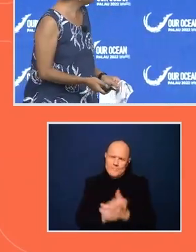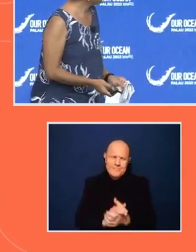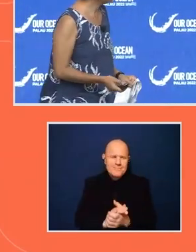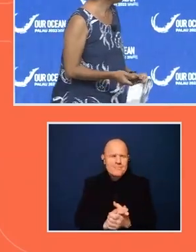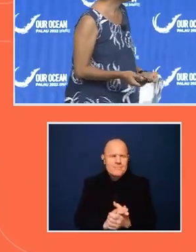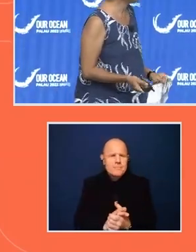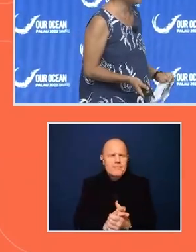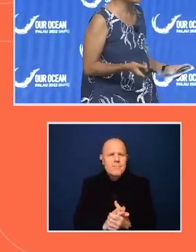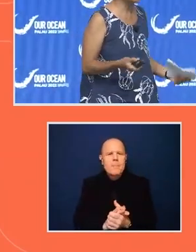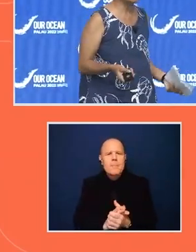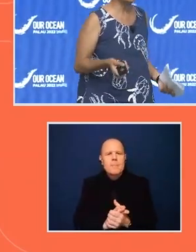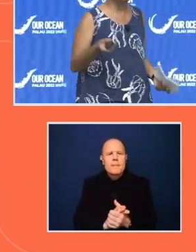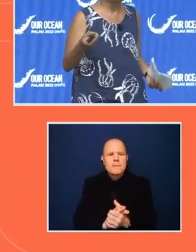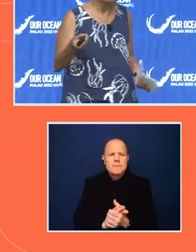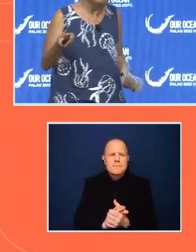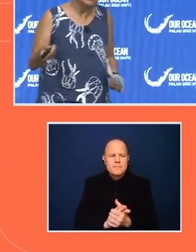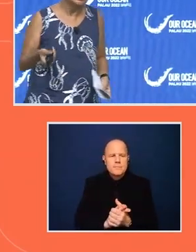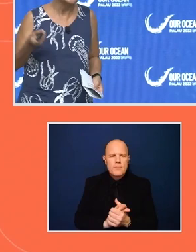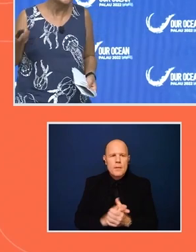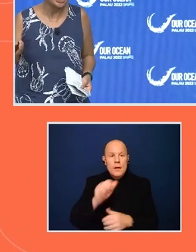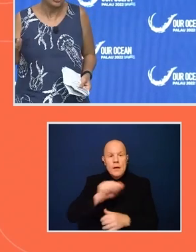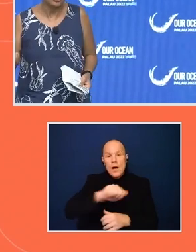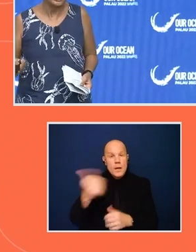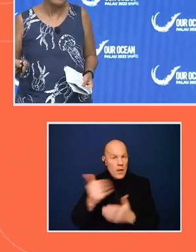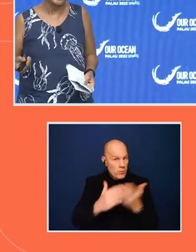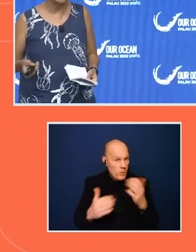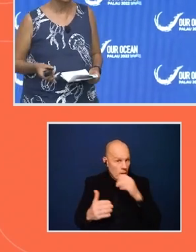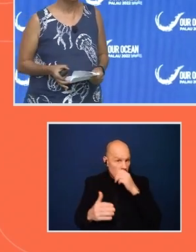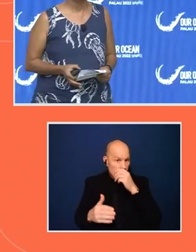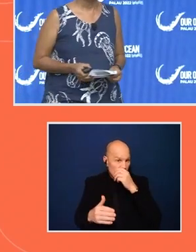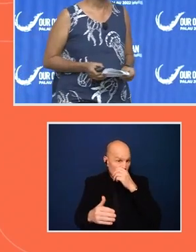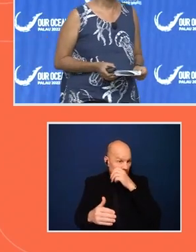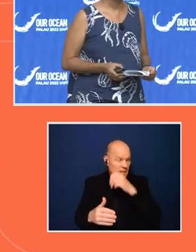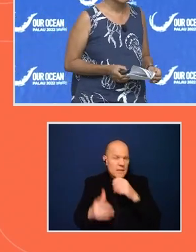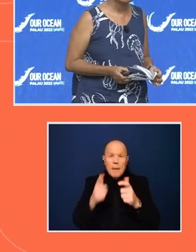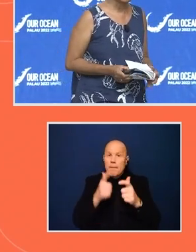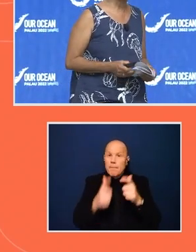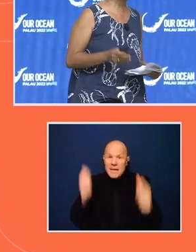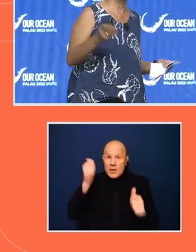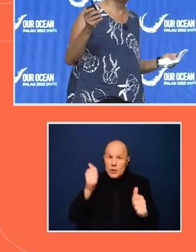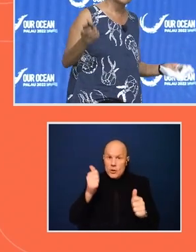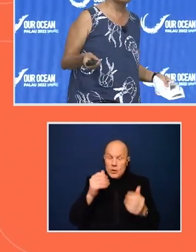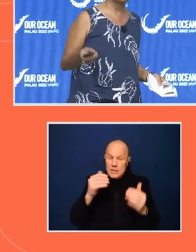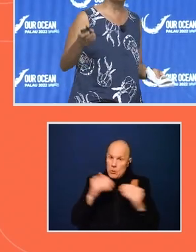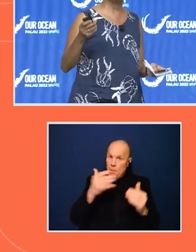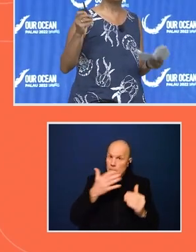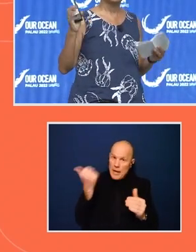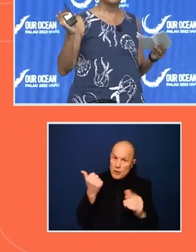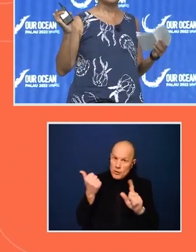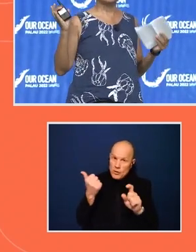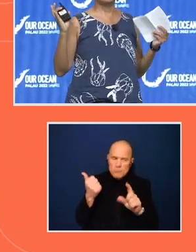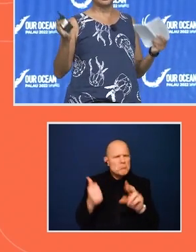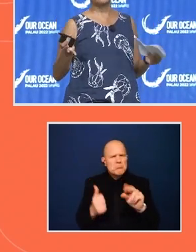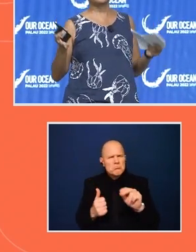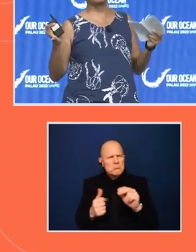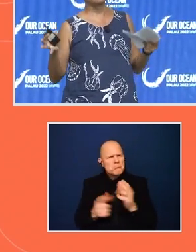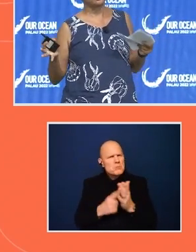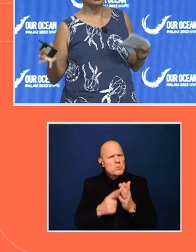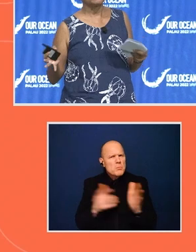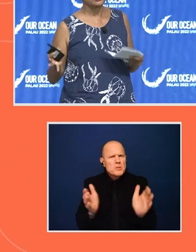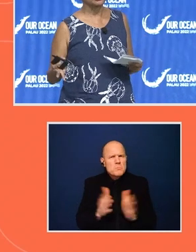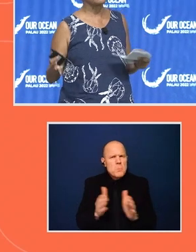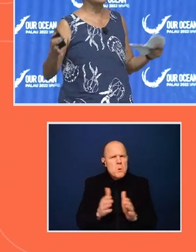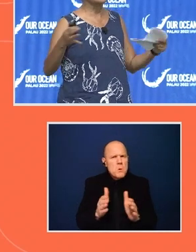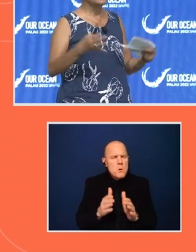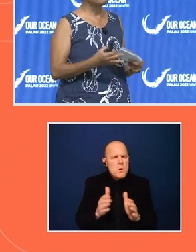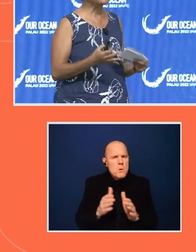And then another piece is really bigger is not always better. Sometimes smaller networks of